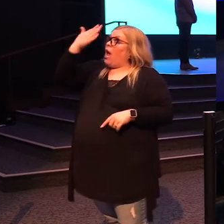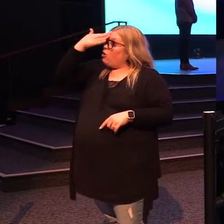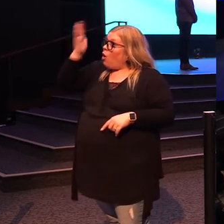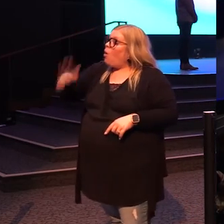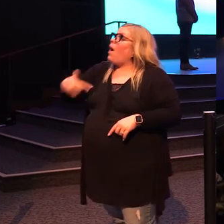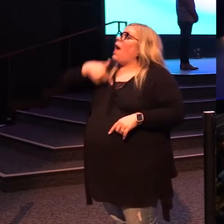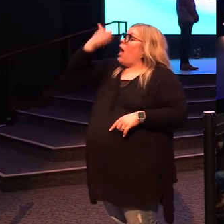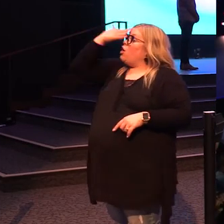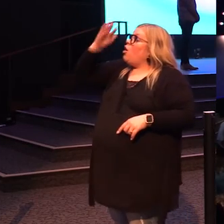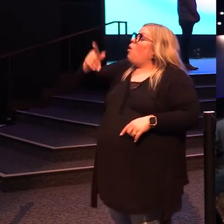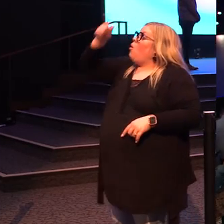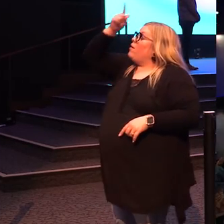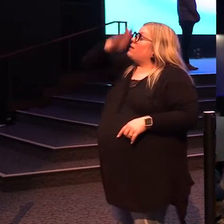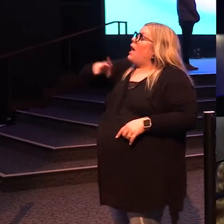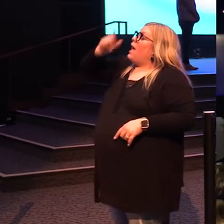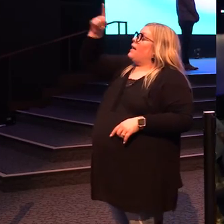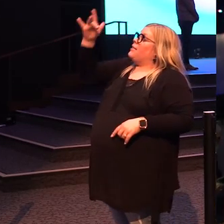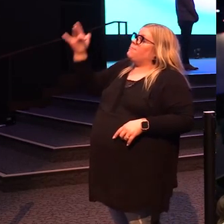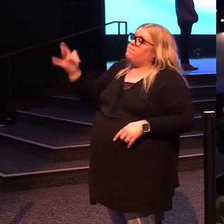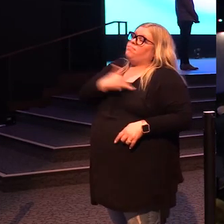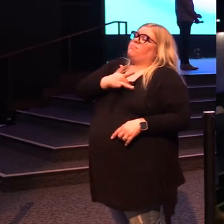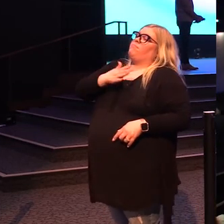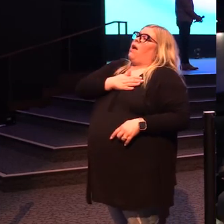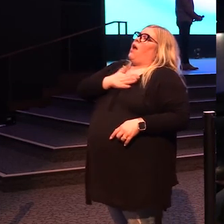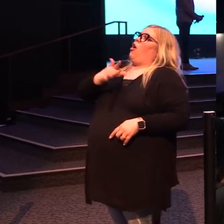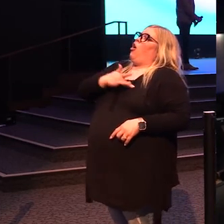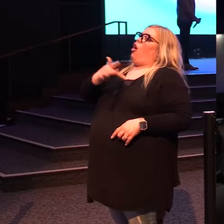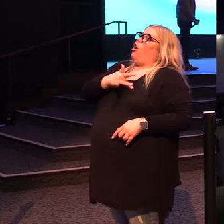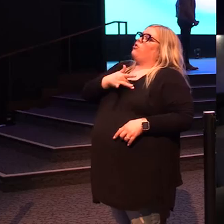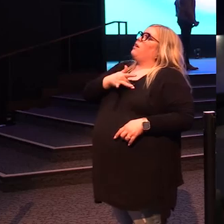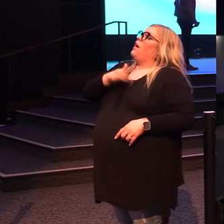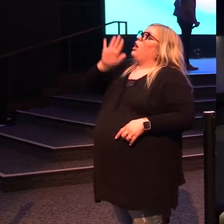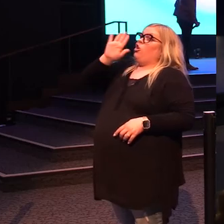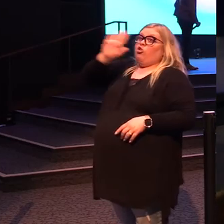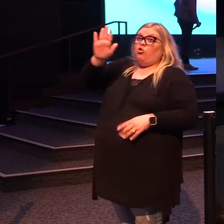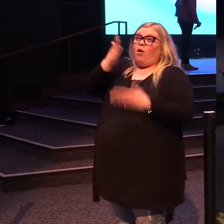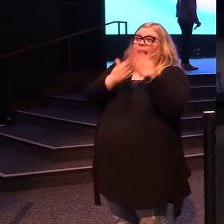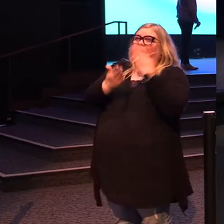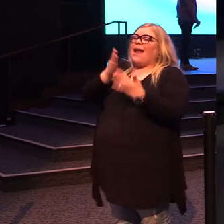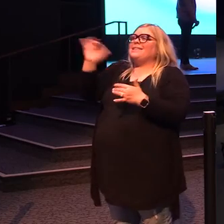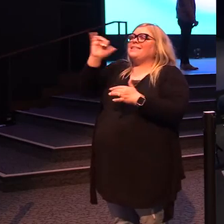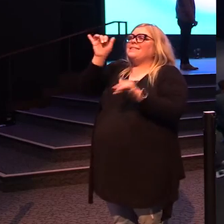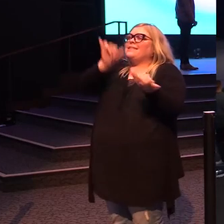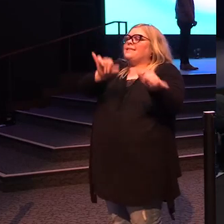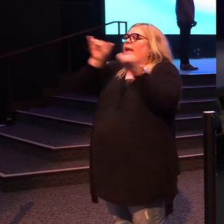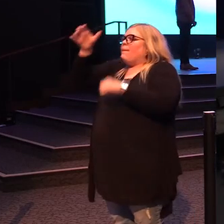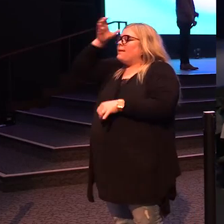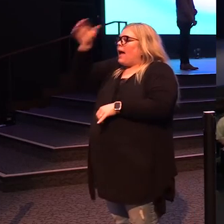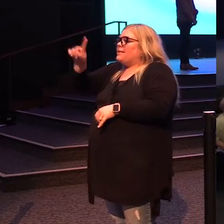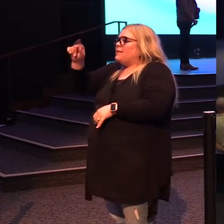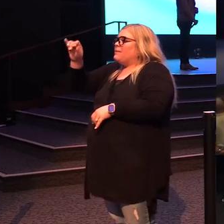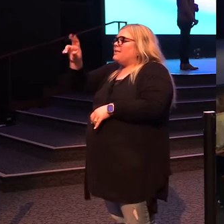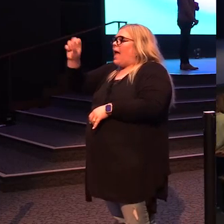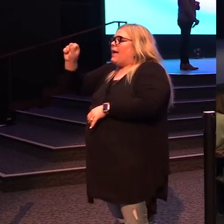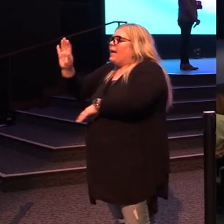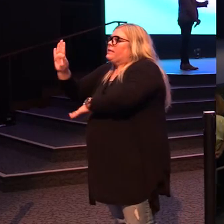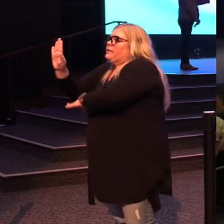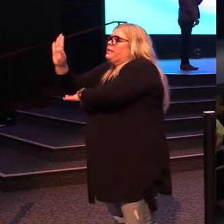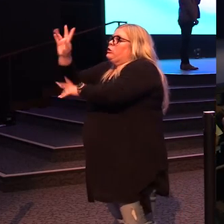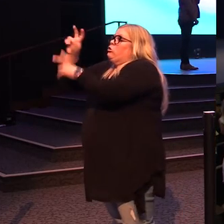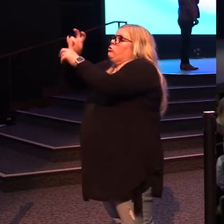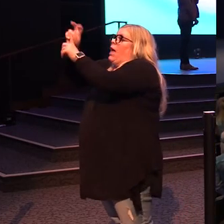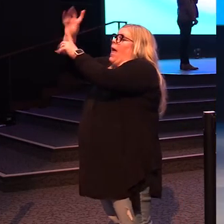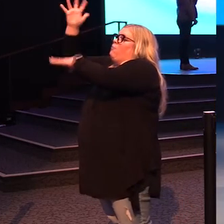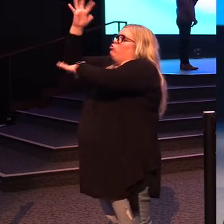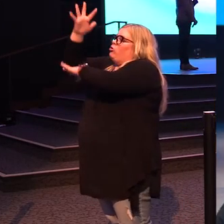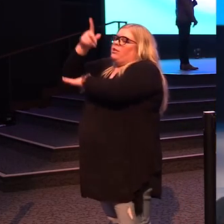that God is speaking right now to my own heart and your hand is just like Zacchaeus climbing a tree. It's you saying this hand is me climbing a